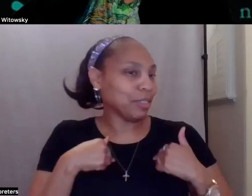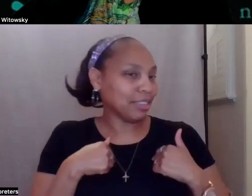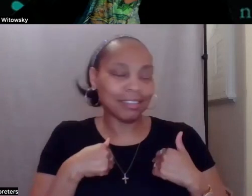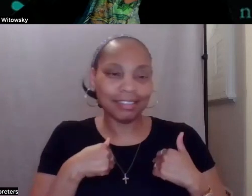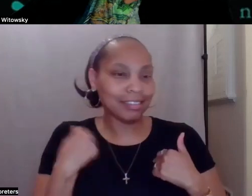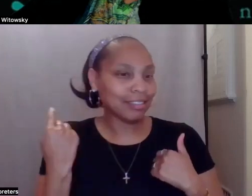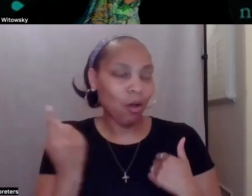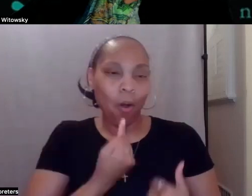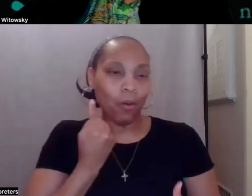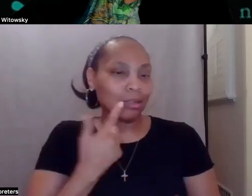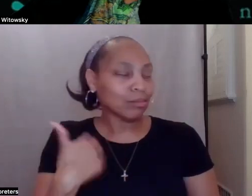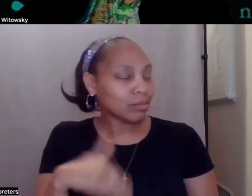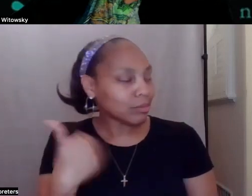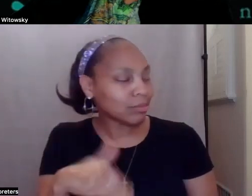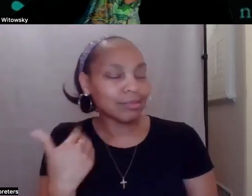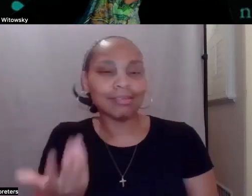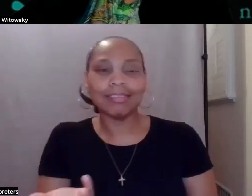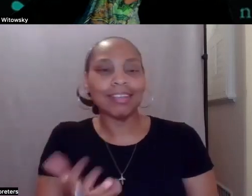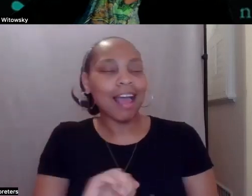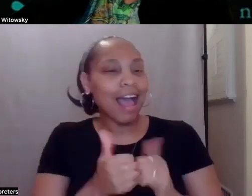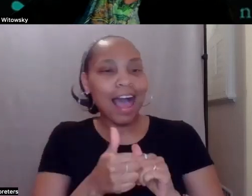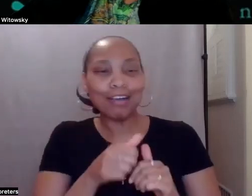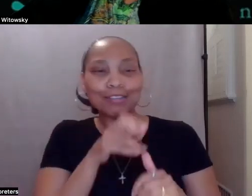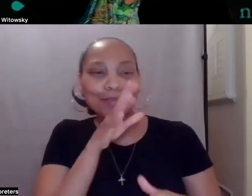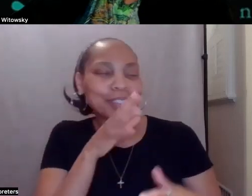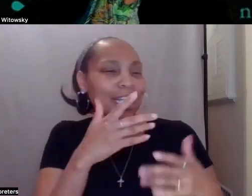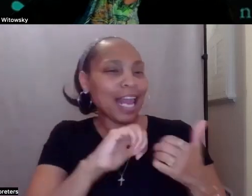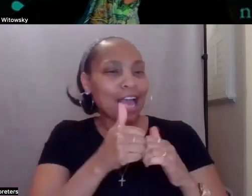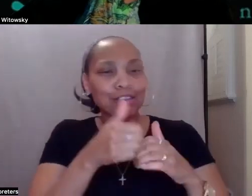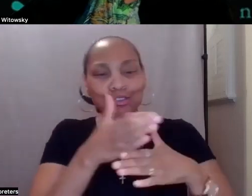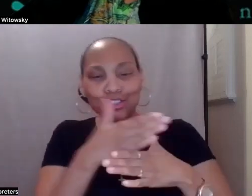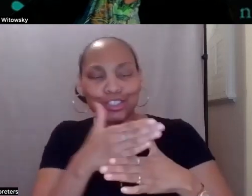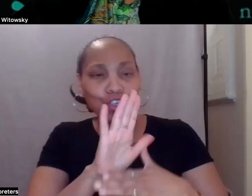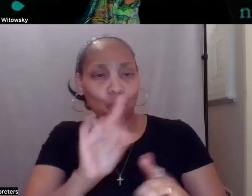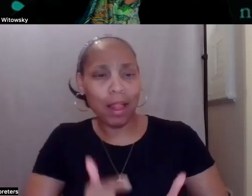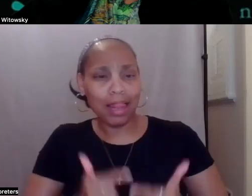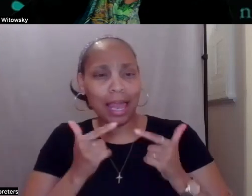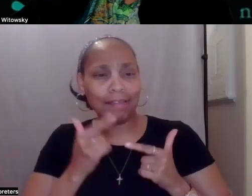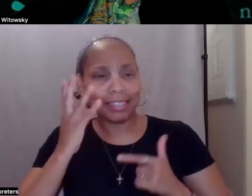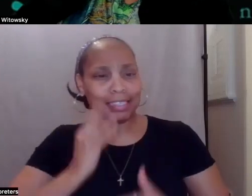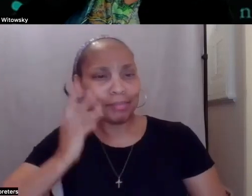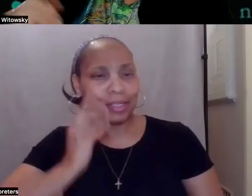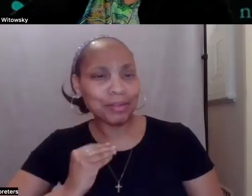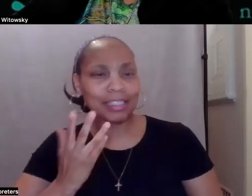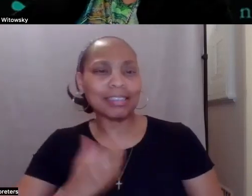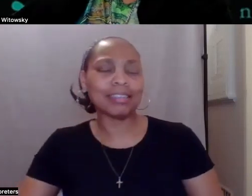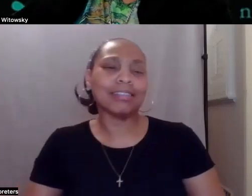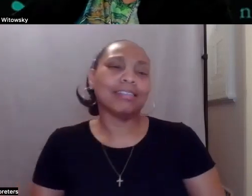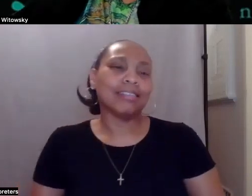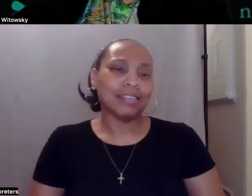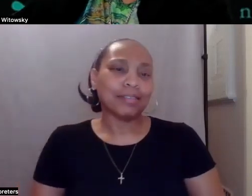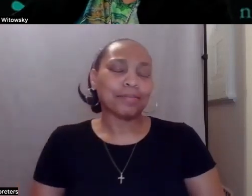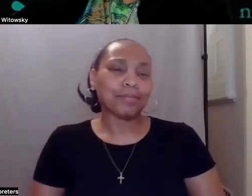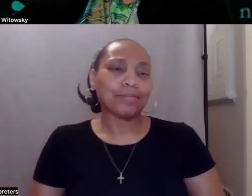and share your life experience. Can you, when you talk about